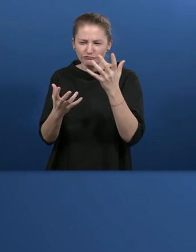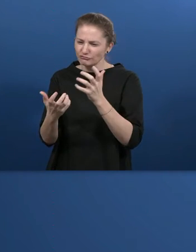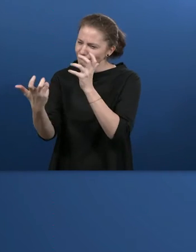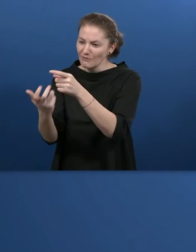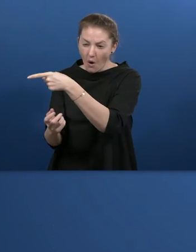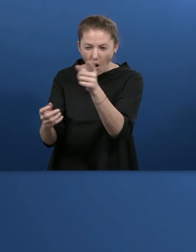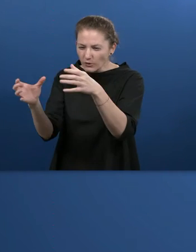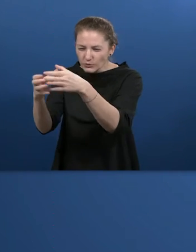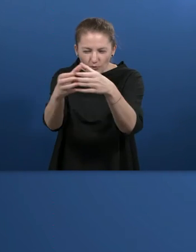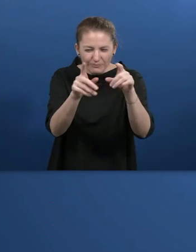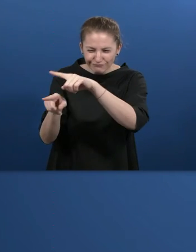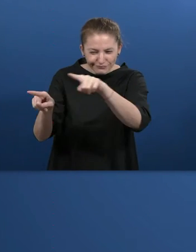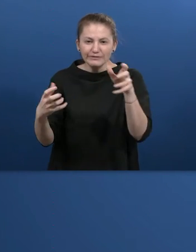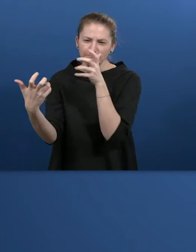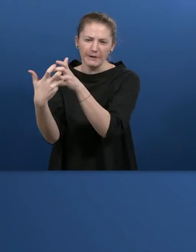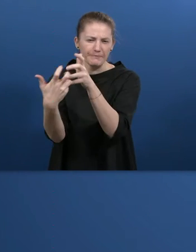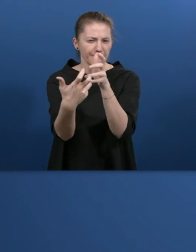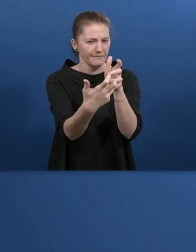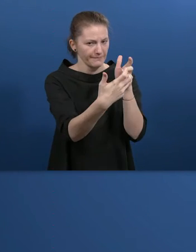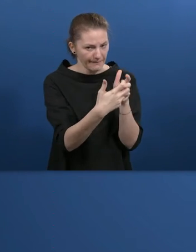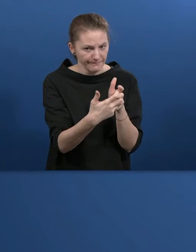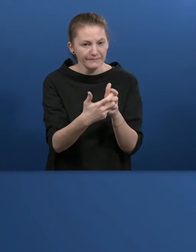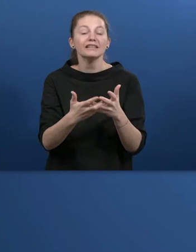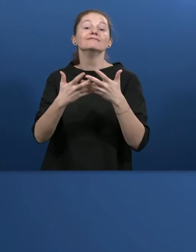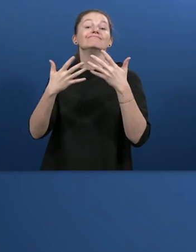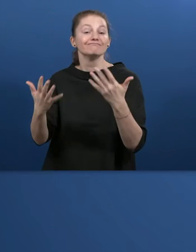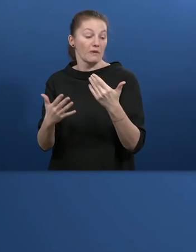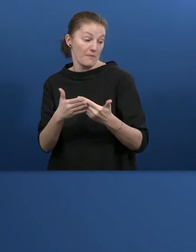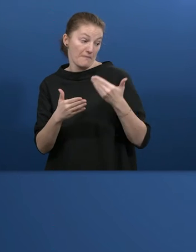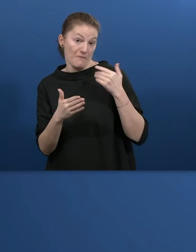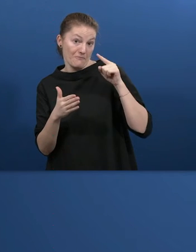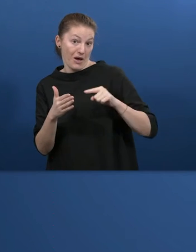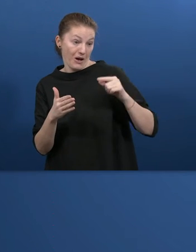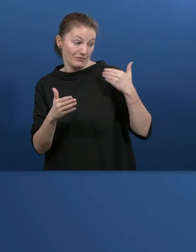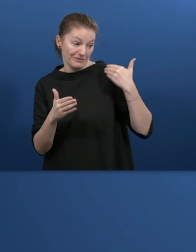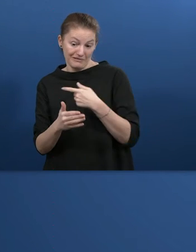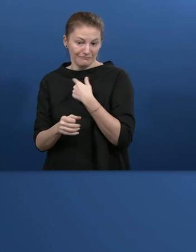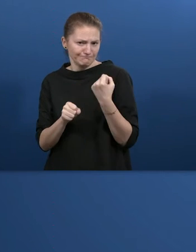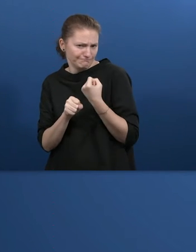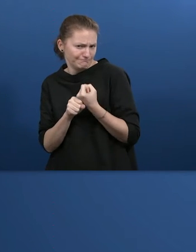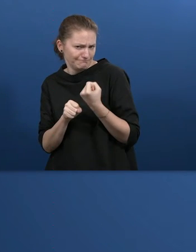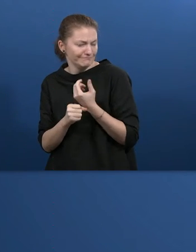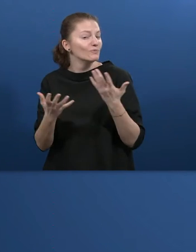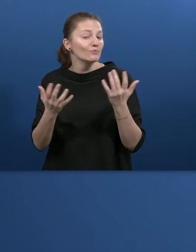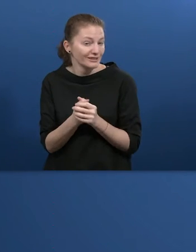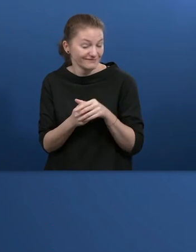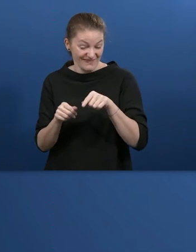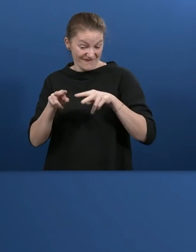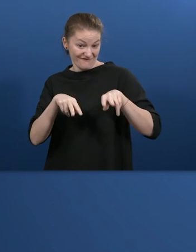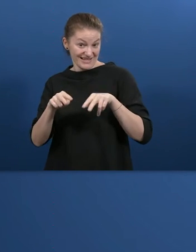of information that was suited for this own group. So what did we do for the last couple of months? We